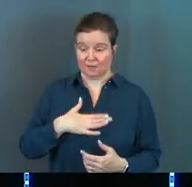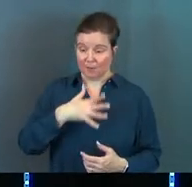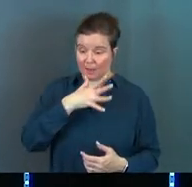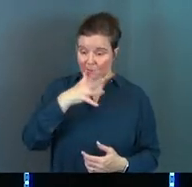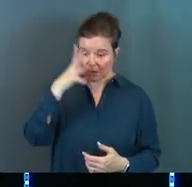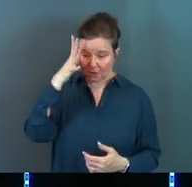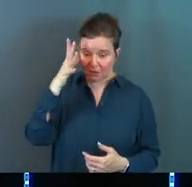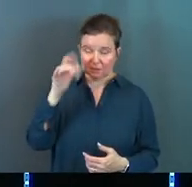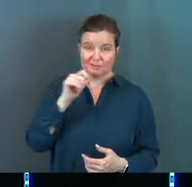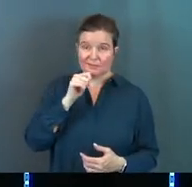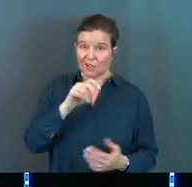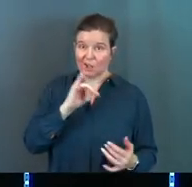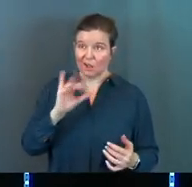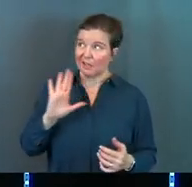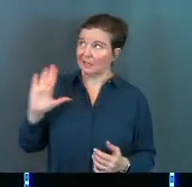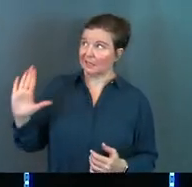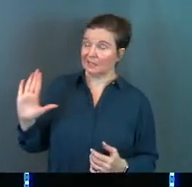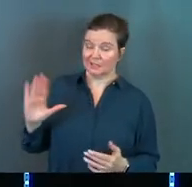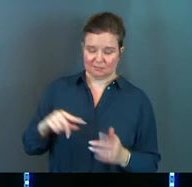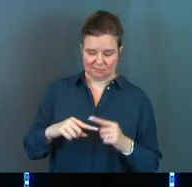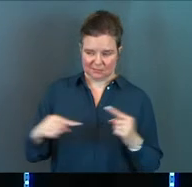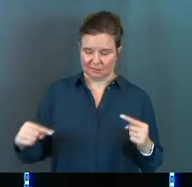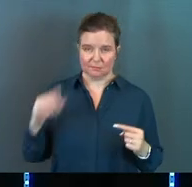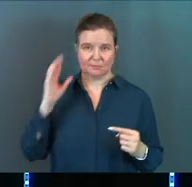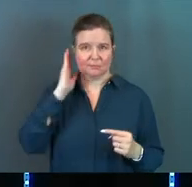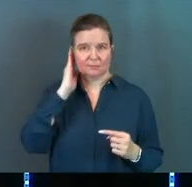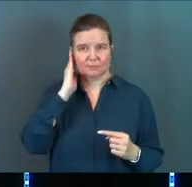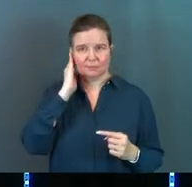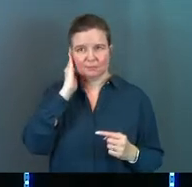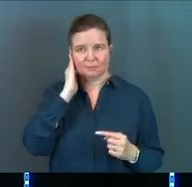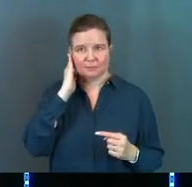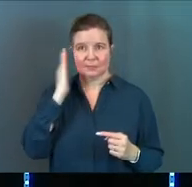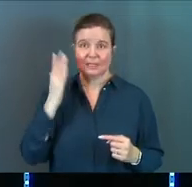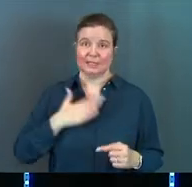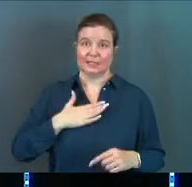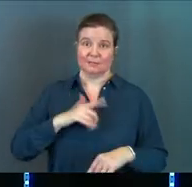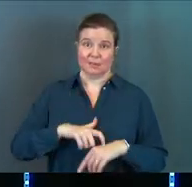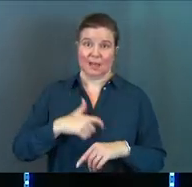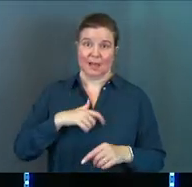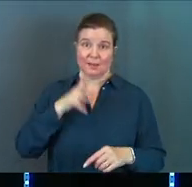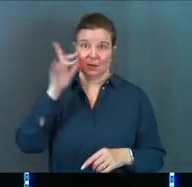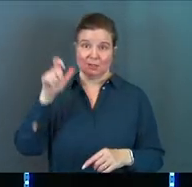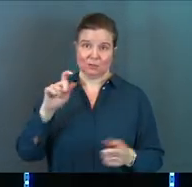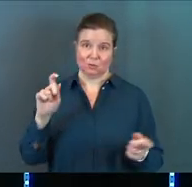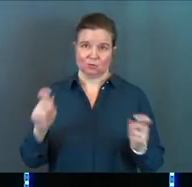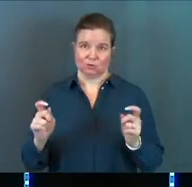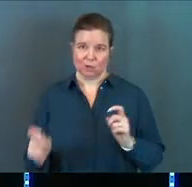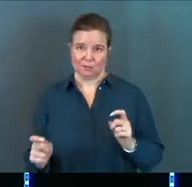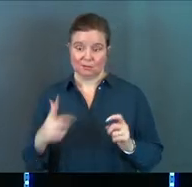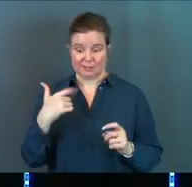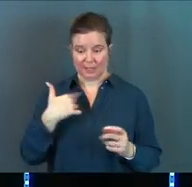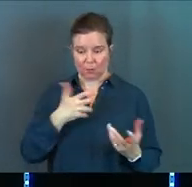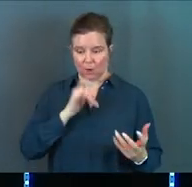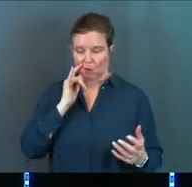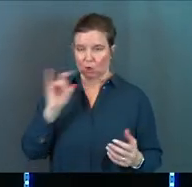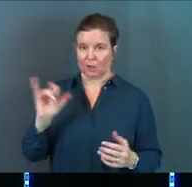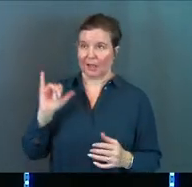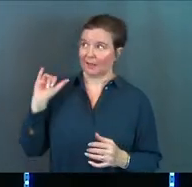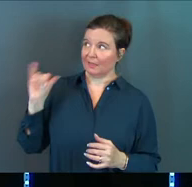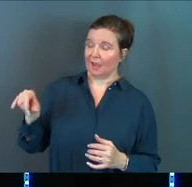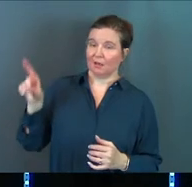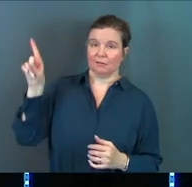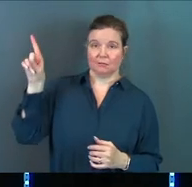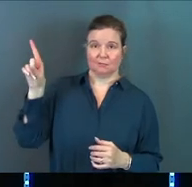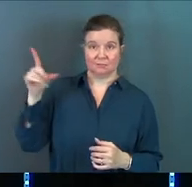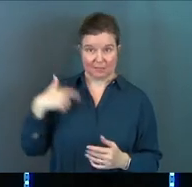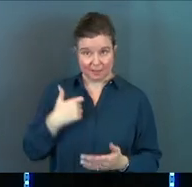my parenting doesn't look like His in the Scripture, it's time for my parenting to adjust. Because I want it to look like that.